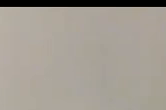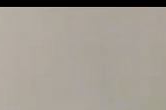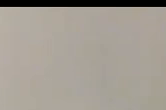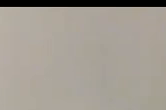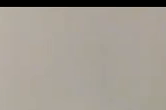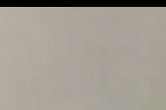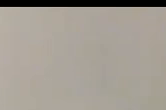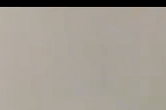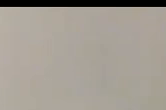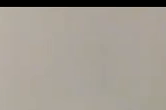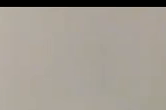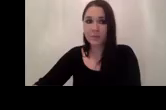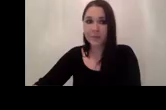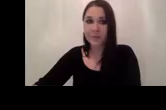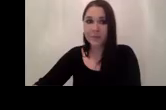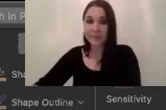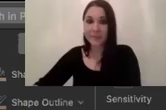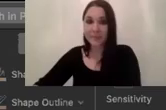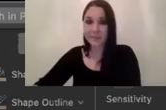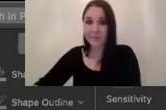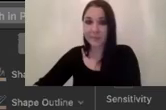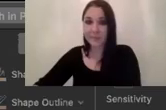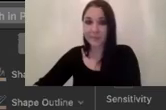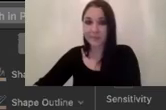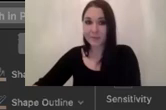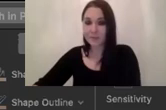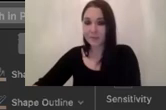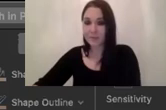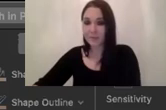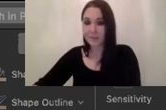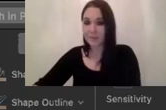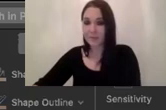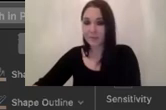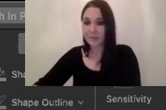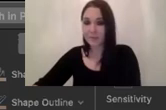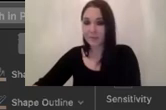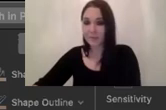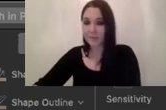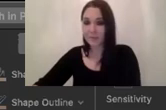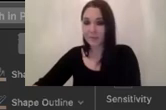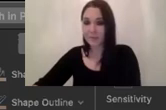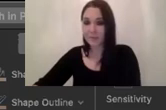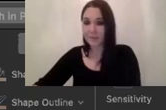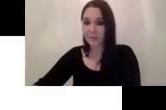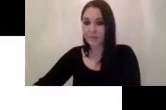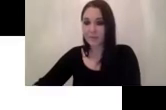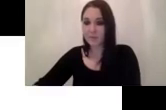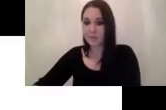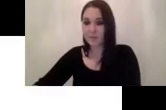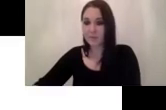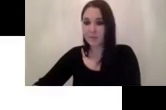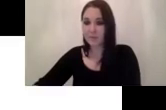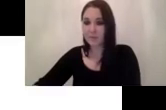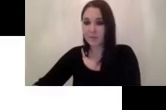no no rush john lee just uh uh yeah we've got your yep good luck